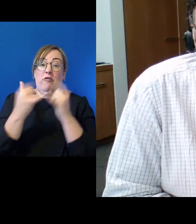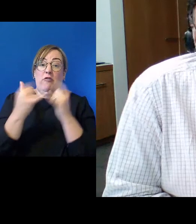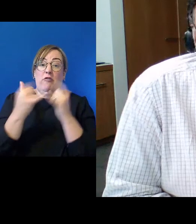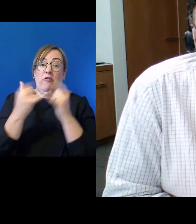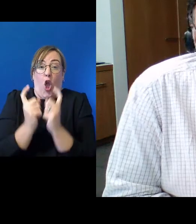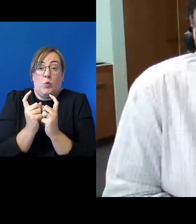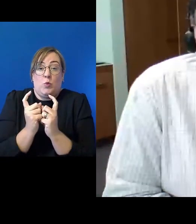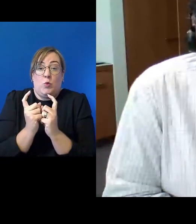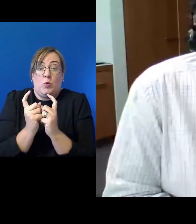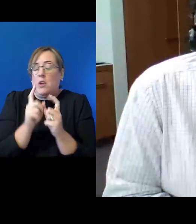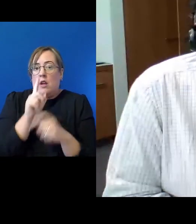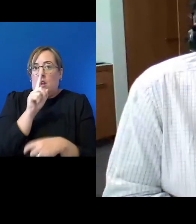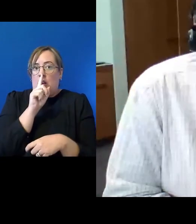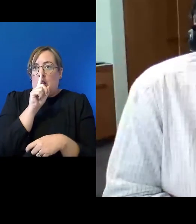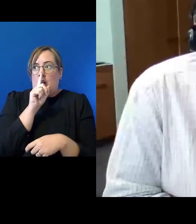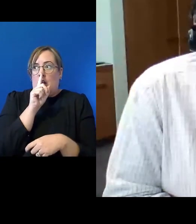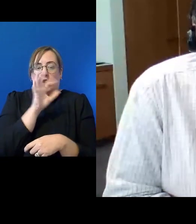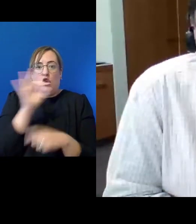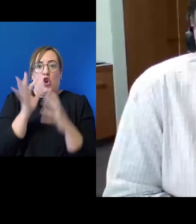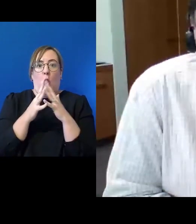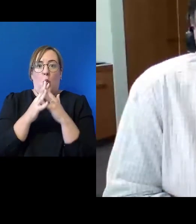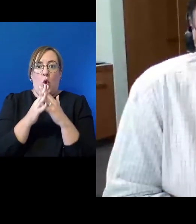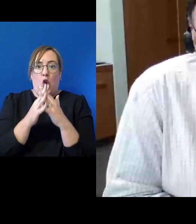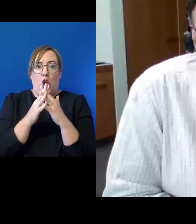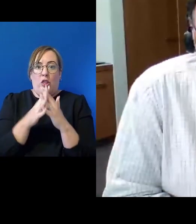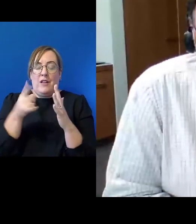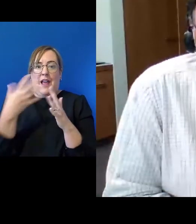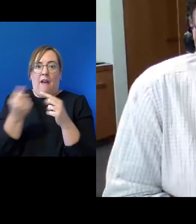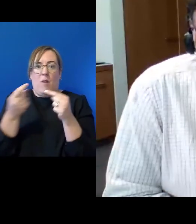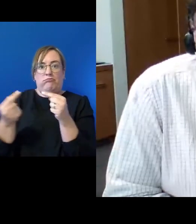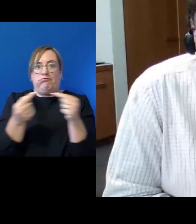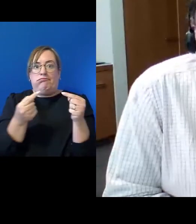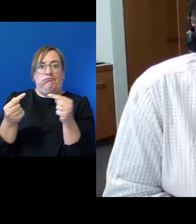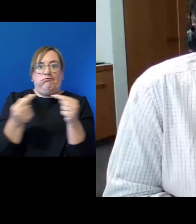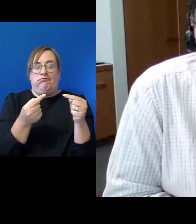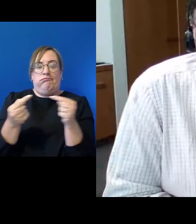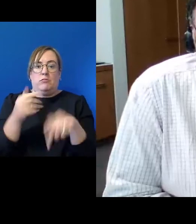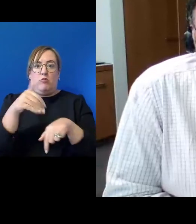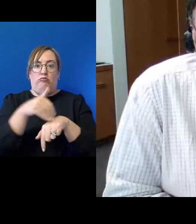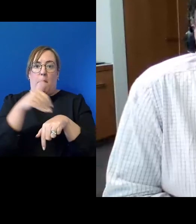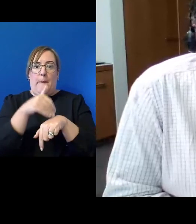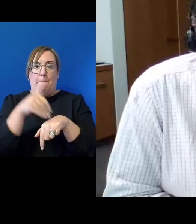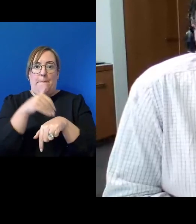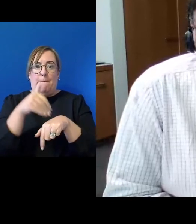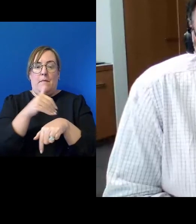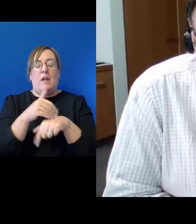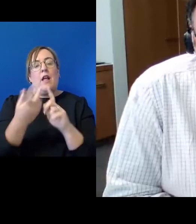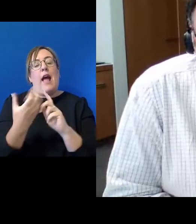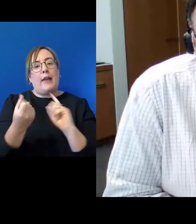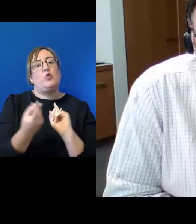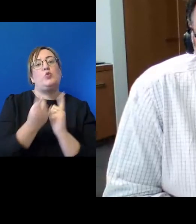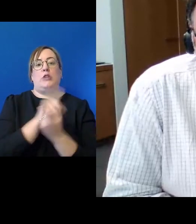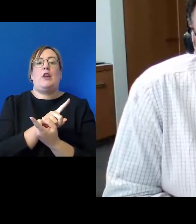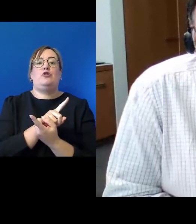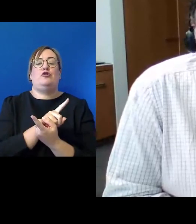It could not really afford a stone in its shoe that large and change had to be made.